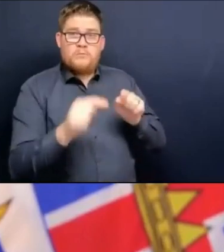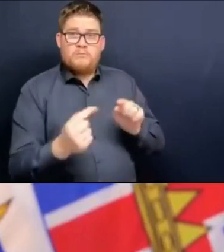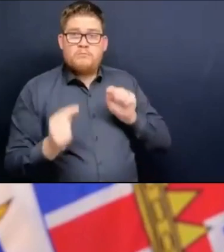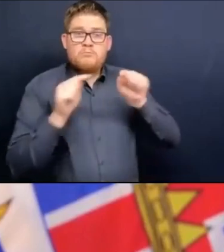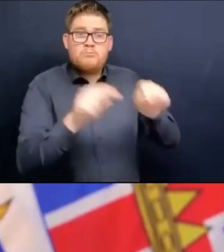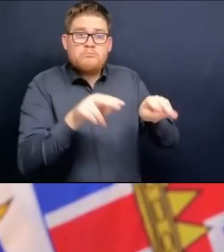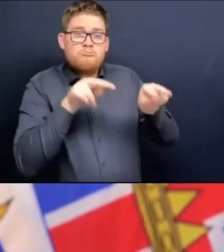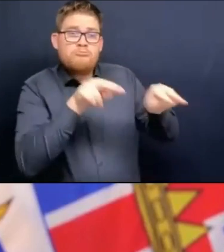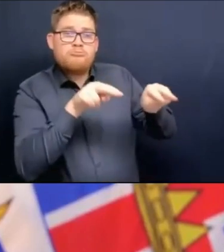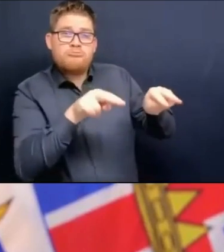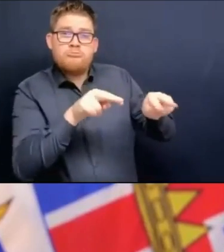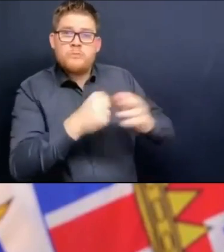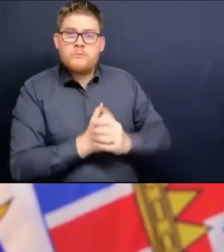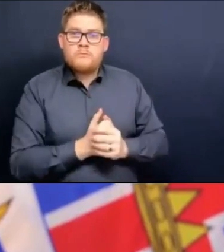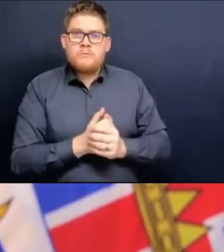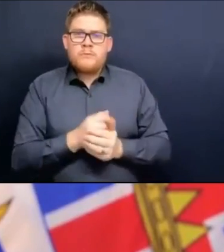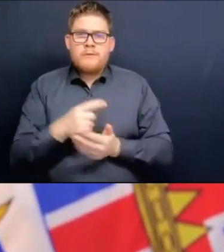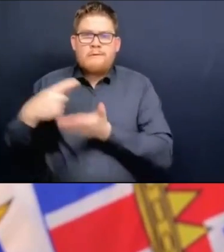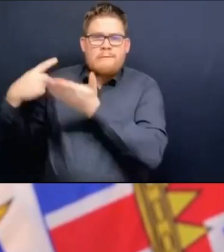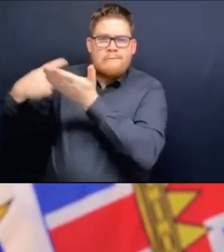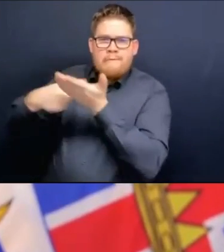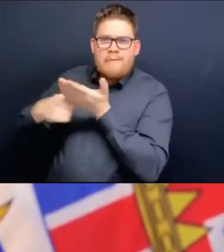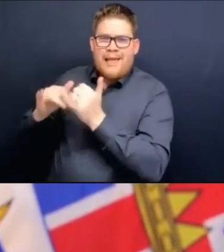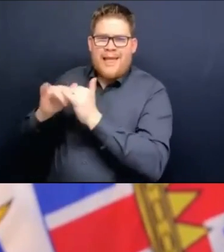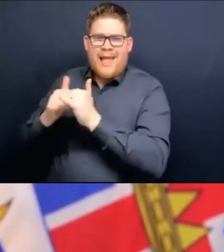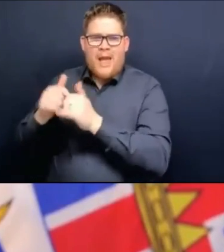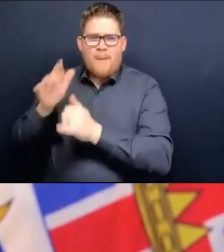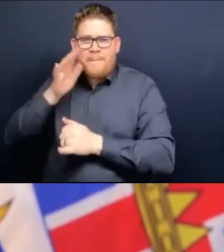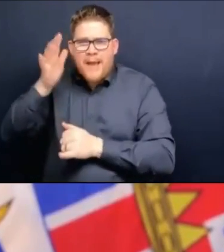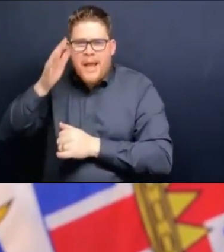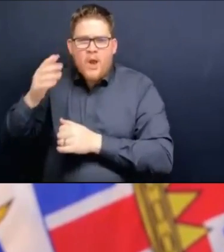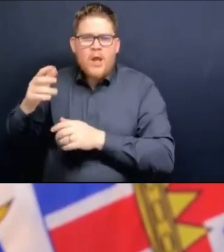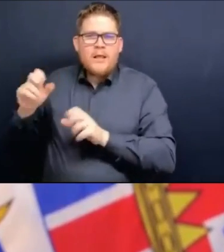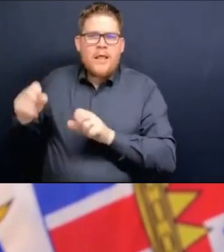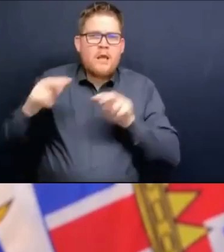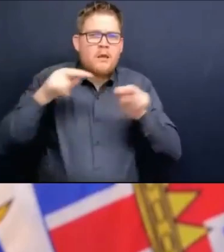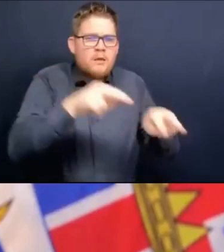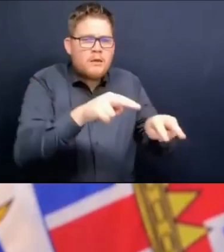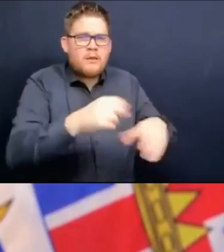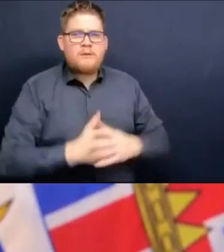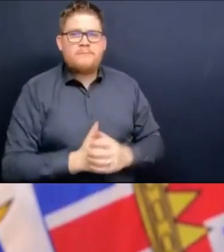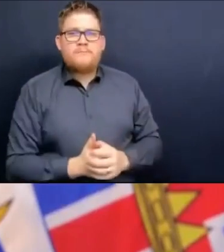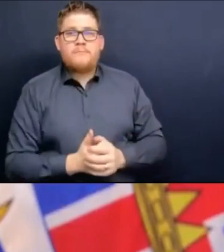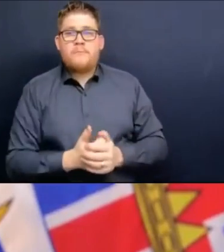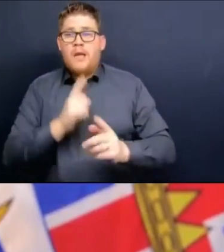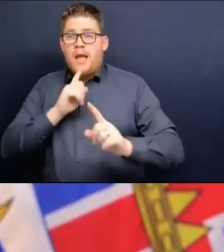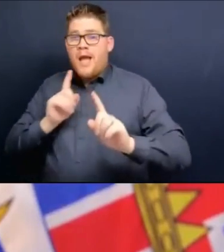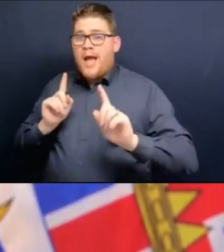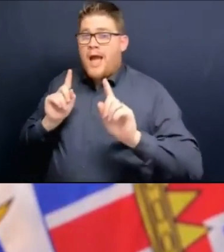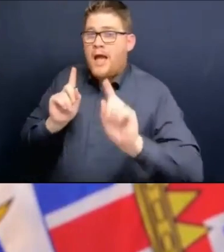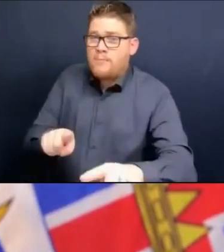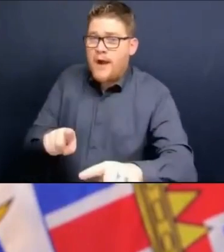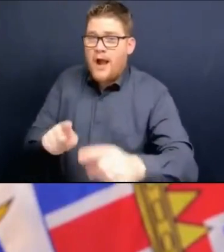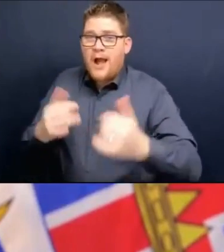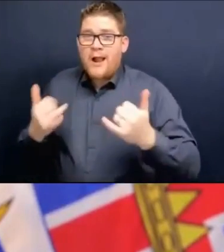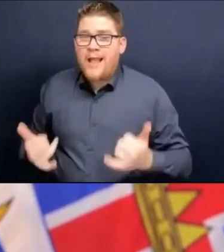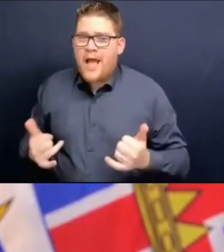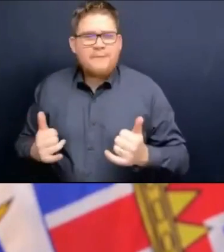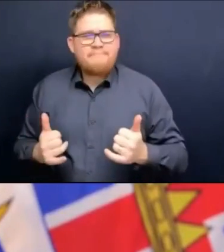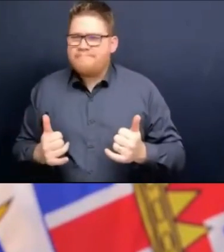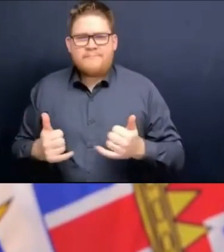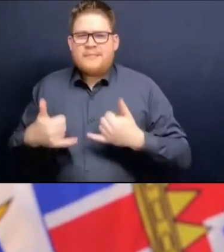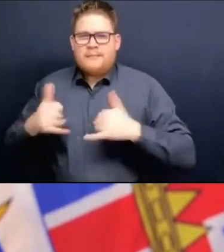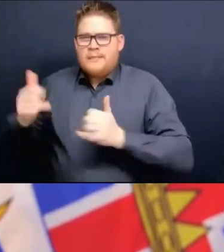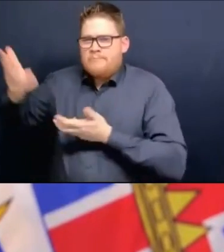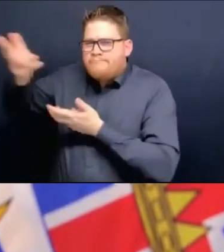So these are all questions that I don't have answers for you yet. But that we are looking at how do we make sure that the K